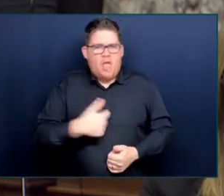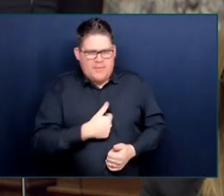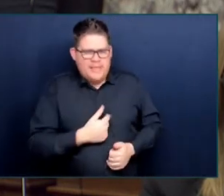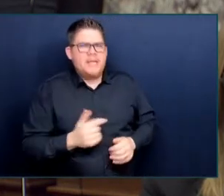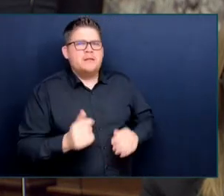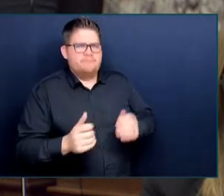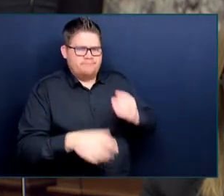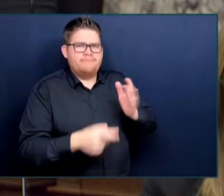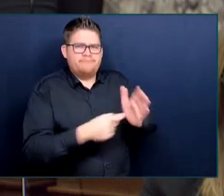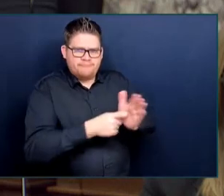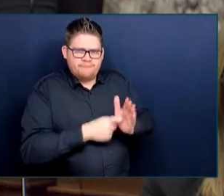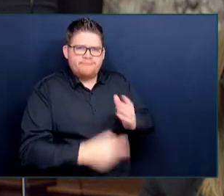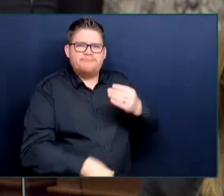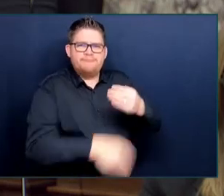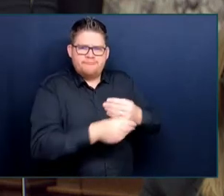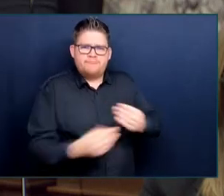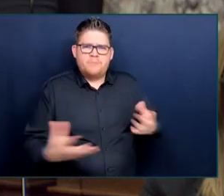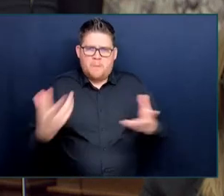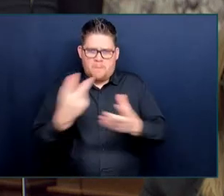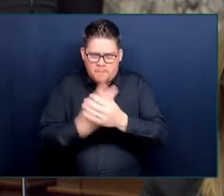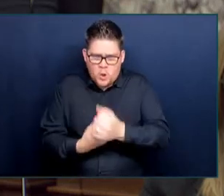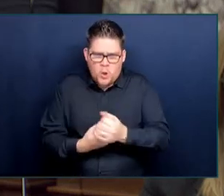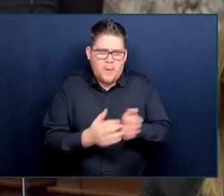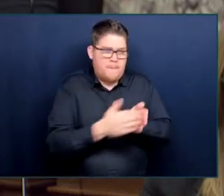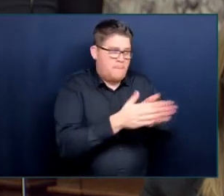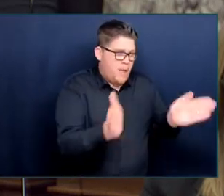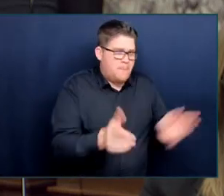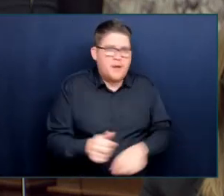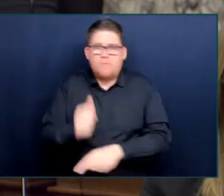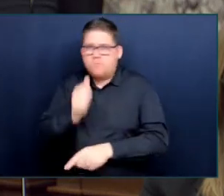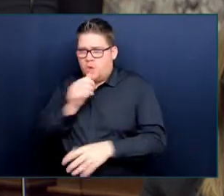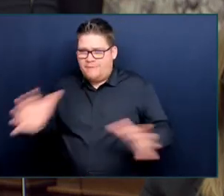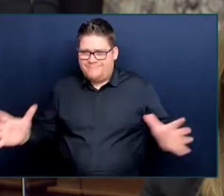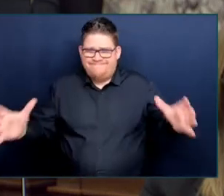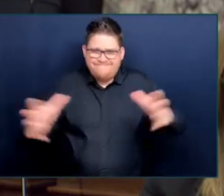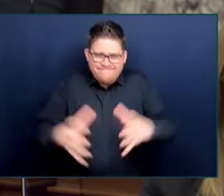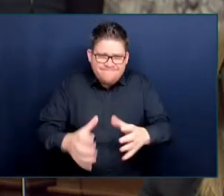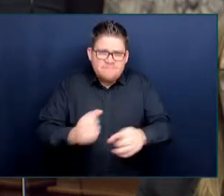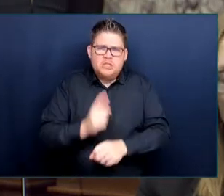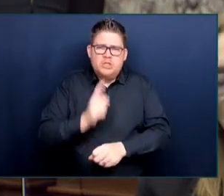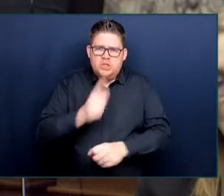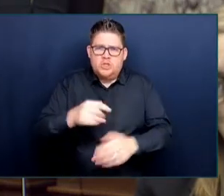institutions to make sure that everyone, that everyone feels safe on campus.